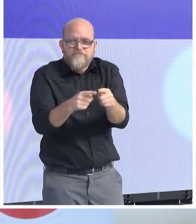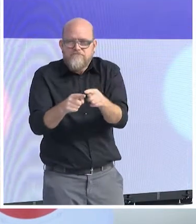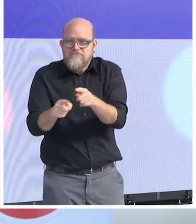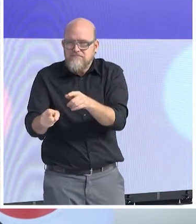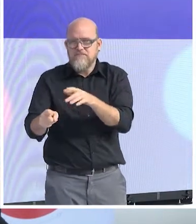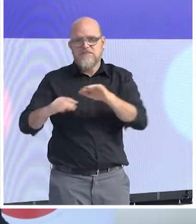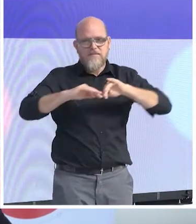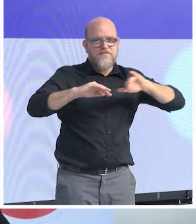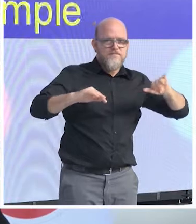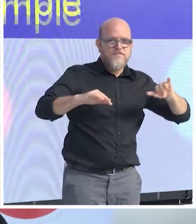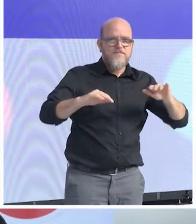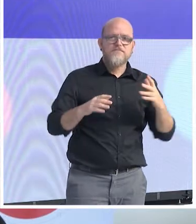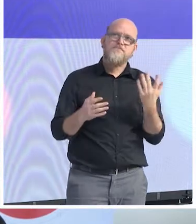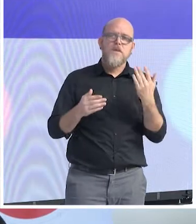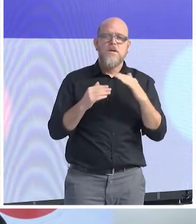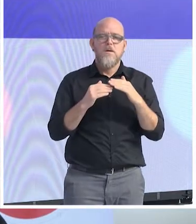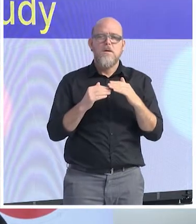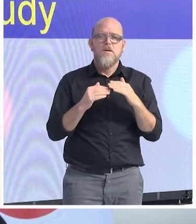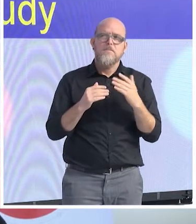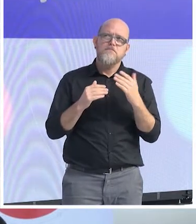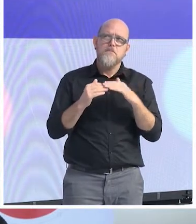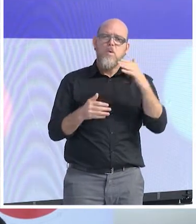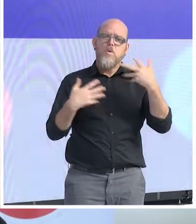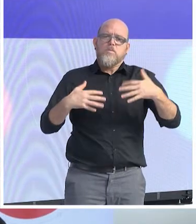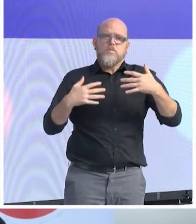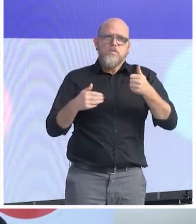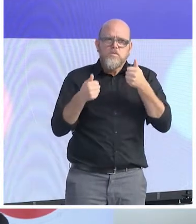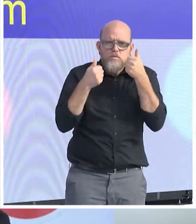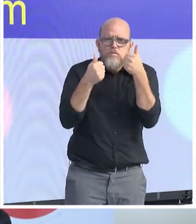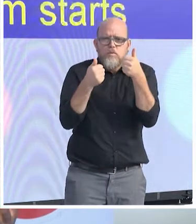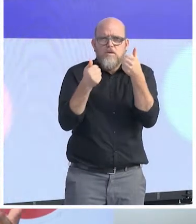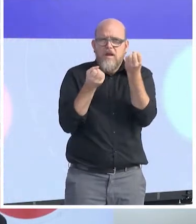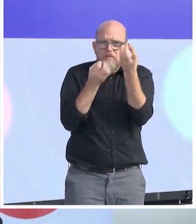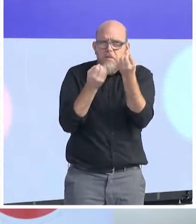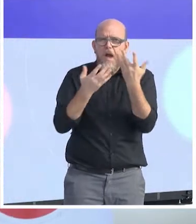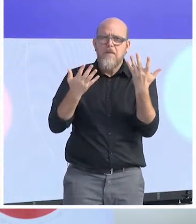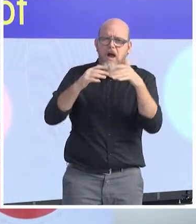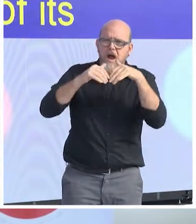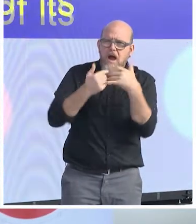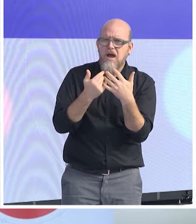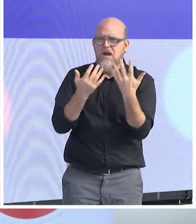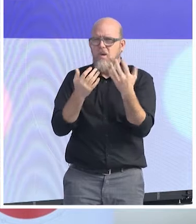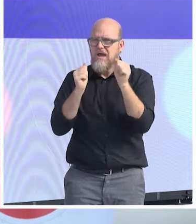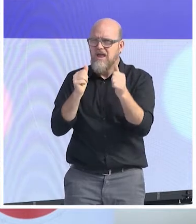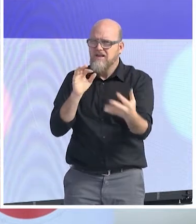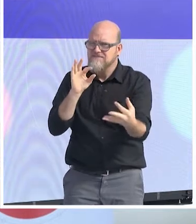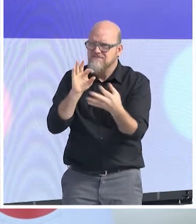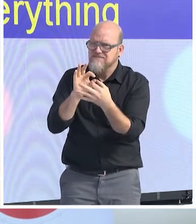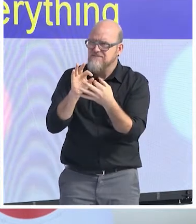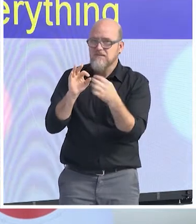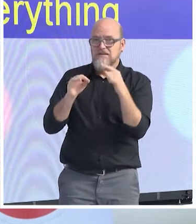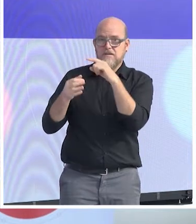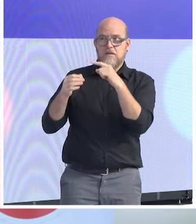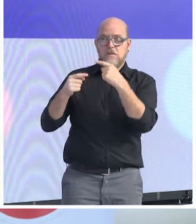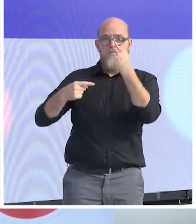the bigger stasi was the political system starts to create a distortion of its own, so you know everything, and at end it appears that you don't know anything.